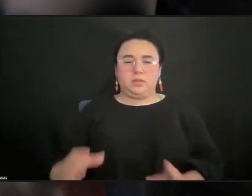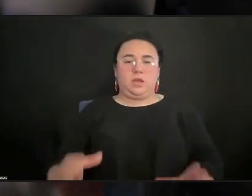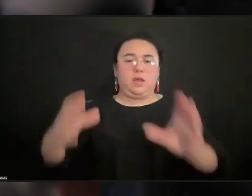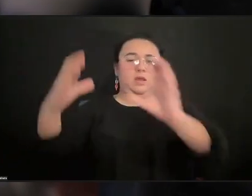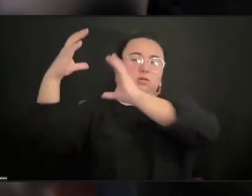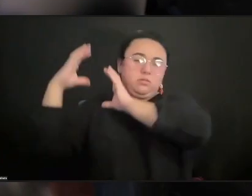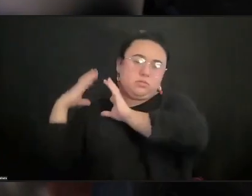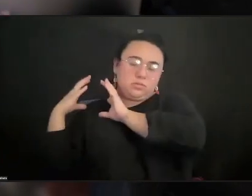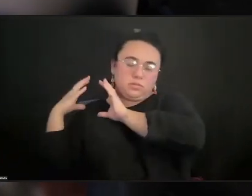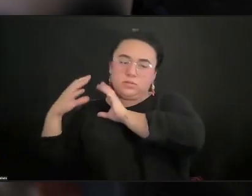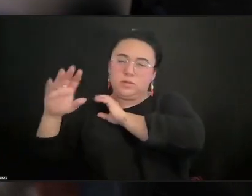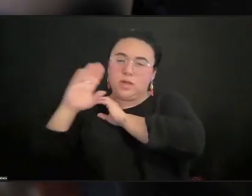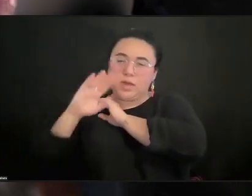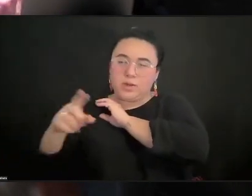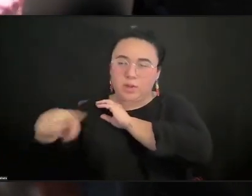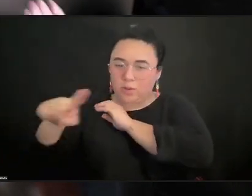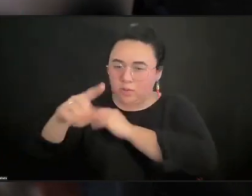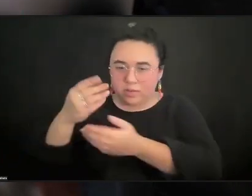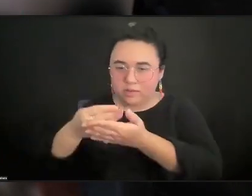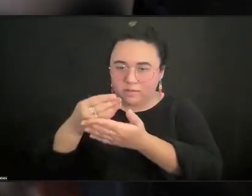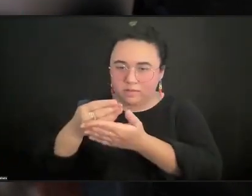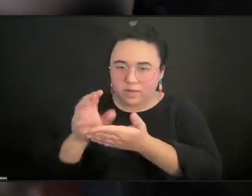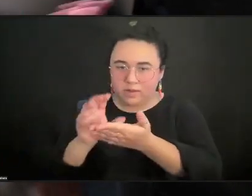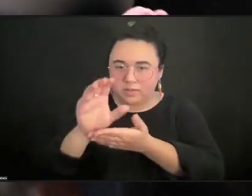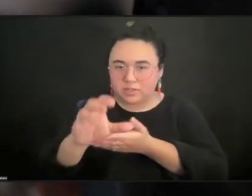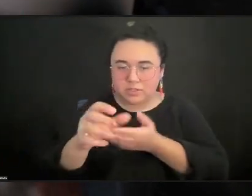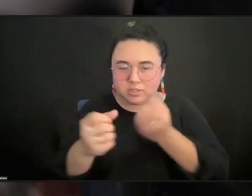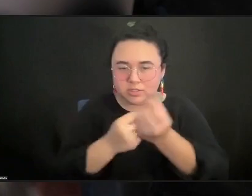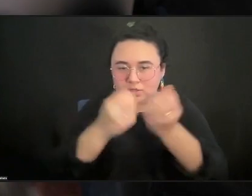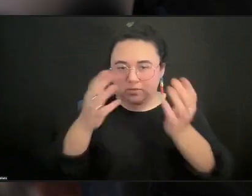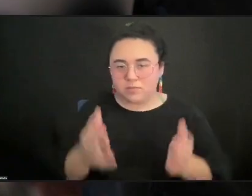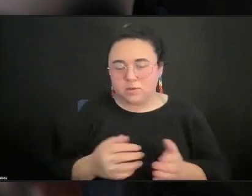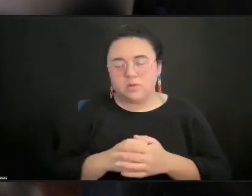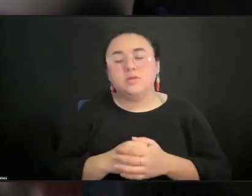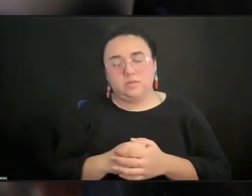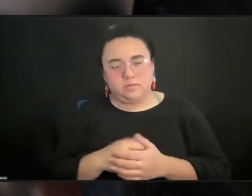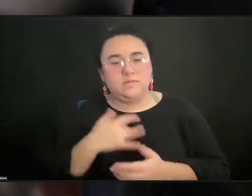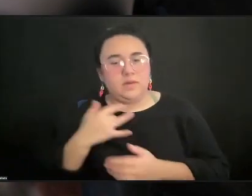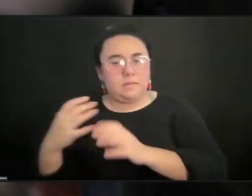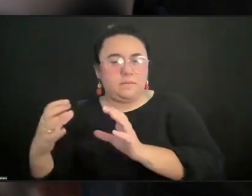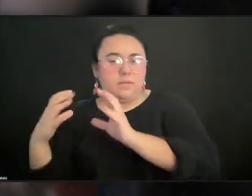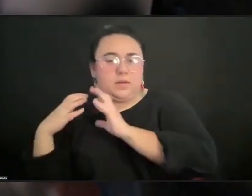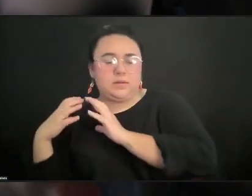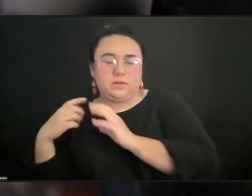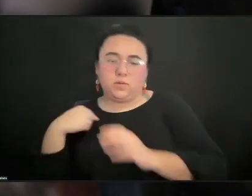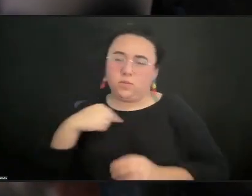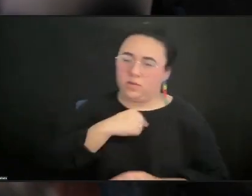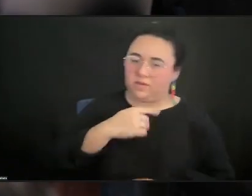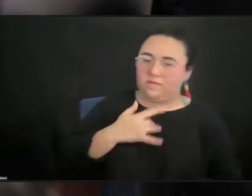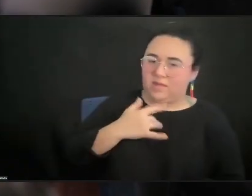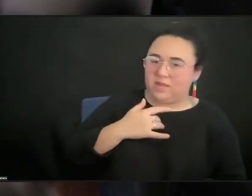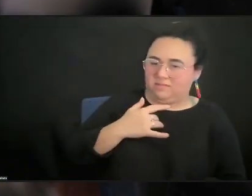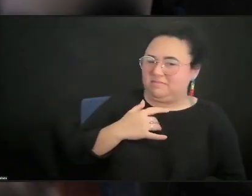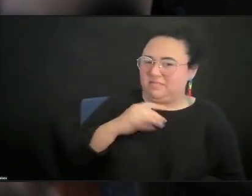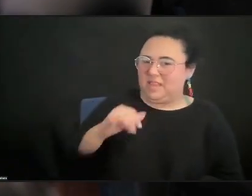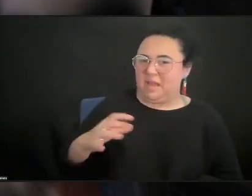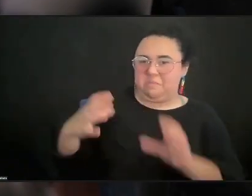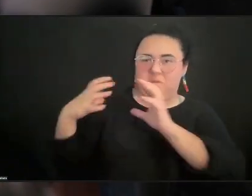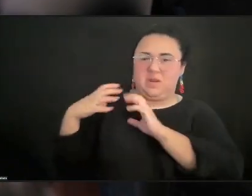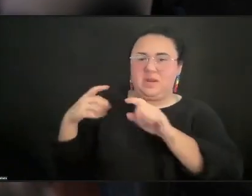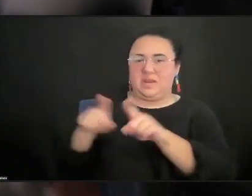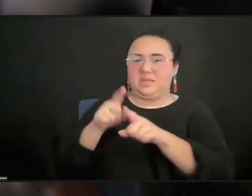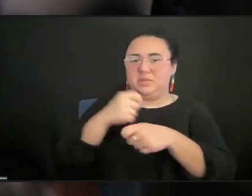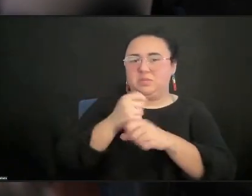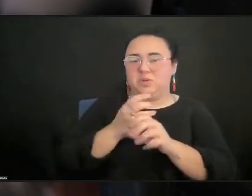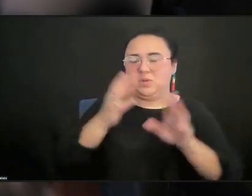burden as a funder, we feel the burden as presenters, you feel it as the producer. So it's really the interdependence of how